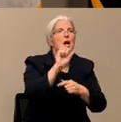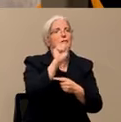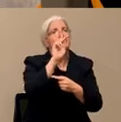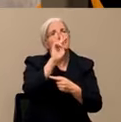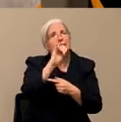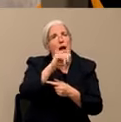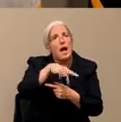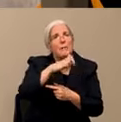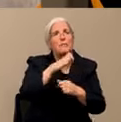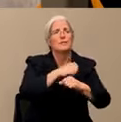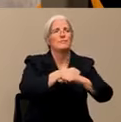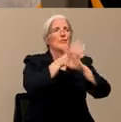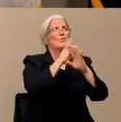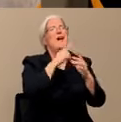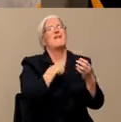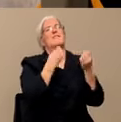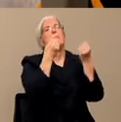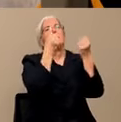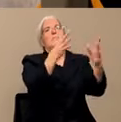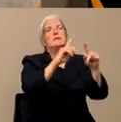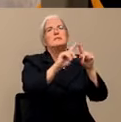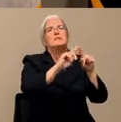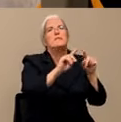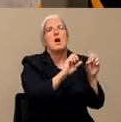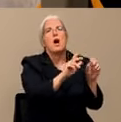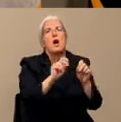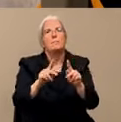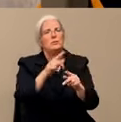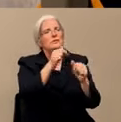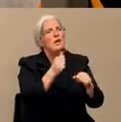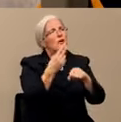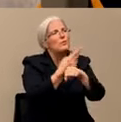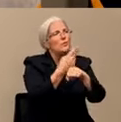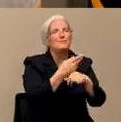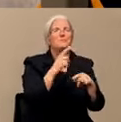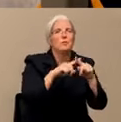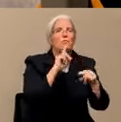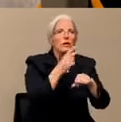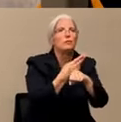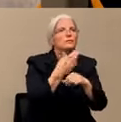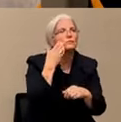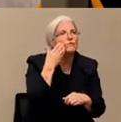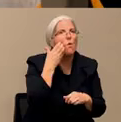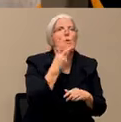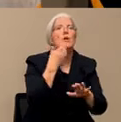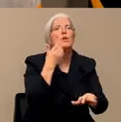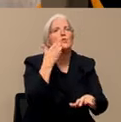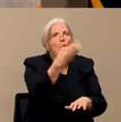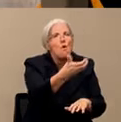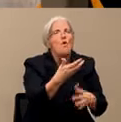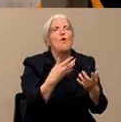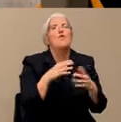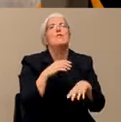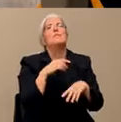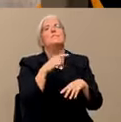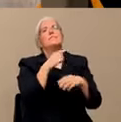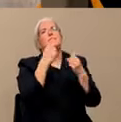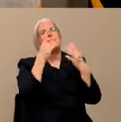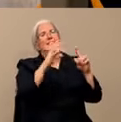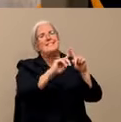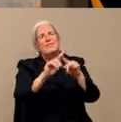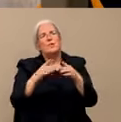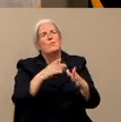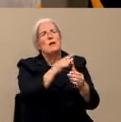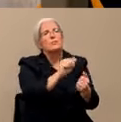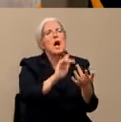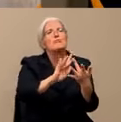other ones. Basic telephone, yes. So there are many ways that you could connect and use this time to connect with family. I actually think